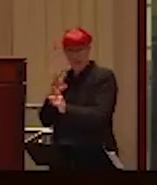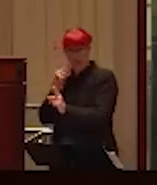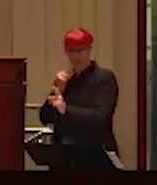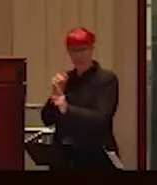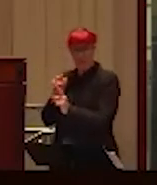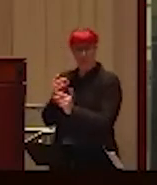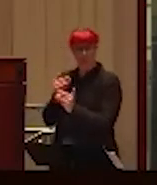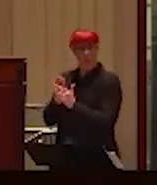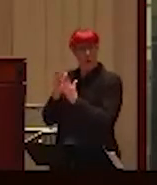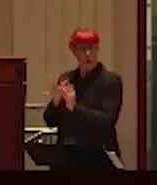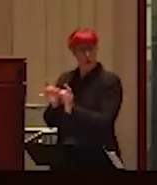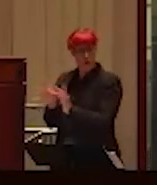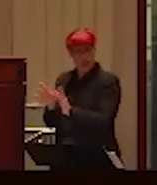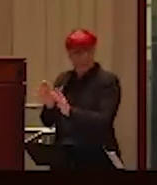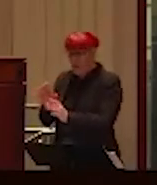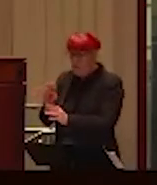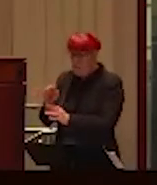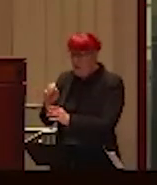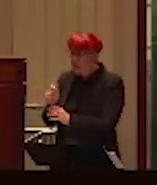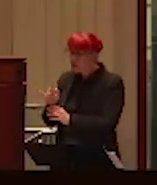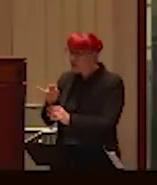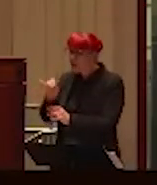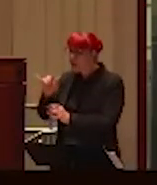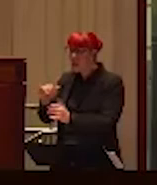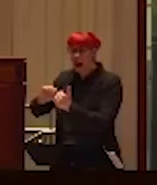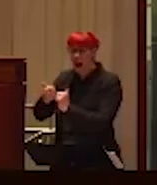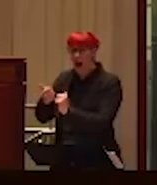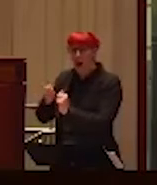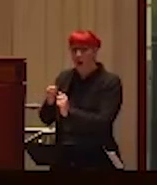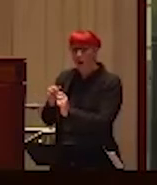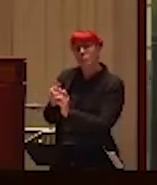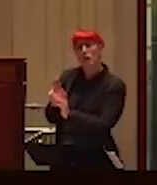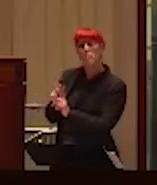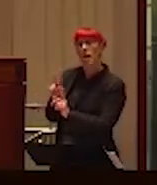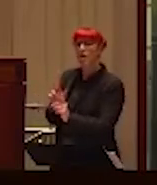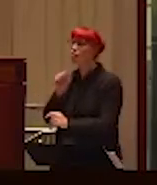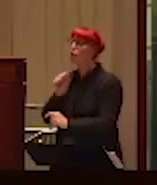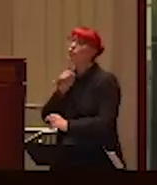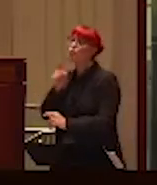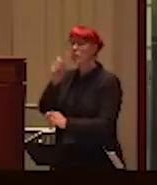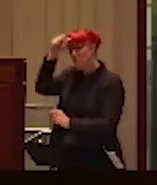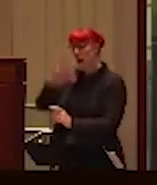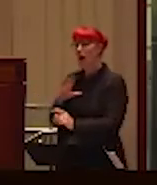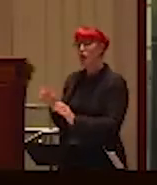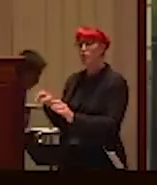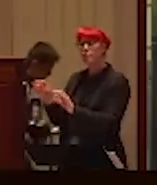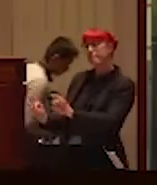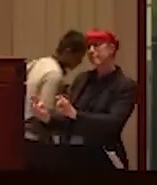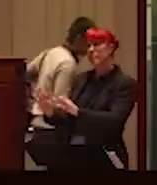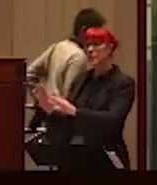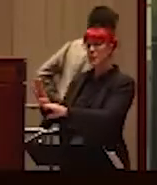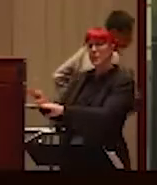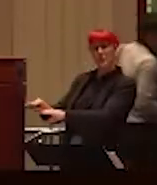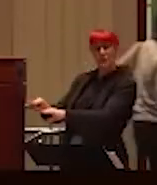implicated and how is it sometimes weaponized? You're not a real man. And some of these messages that are